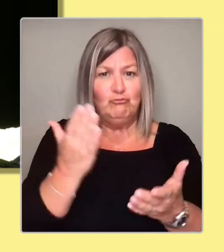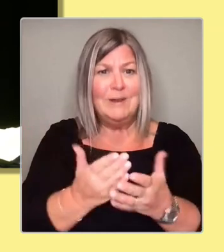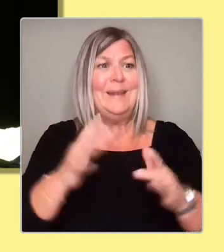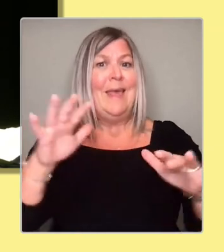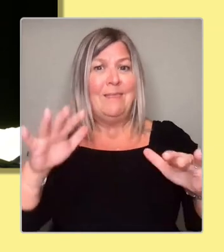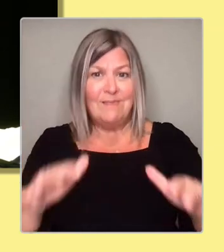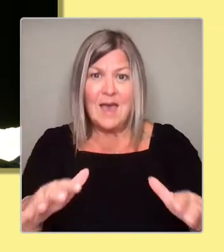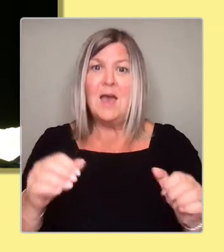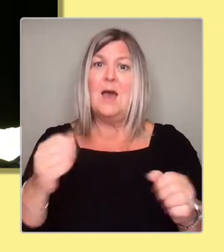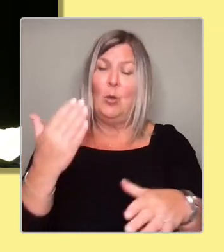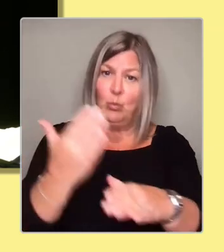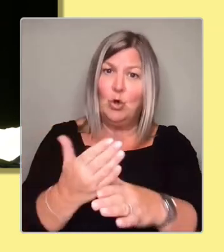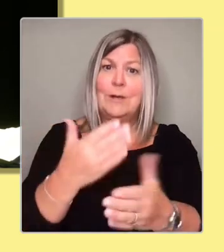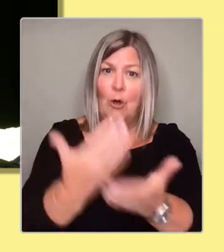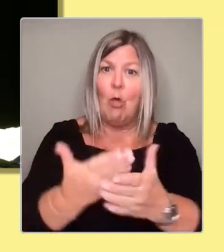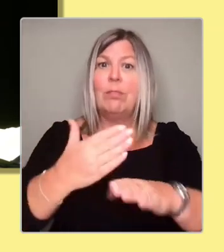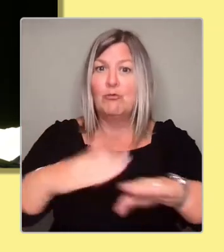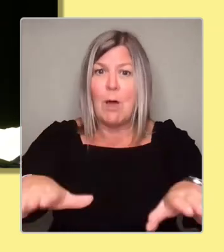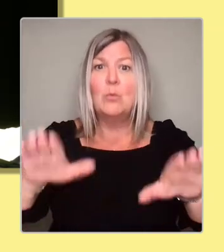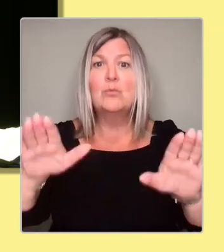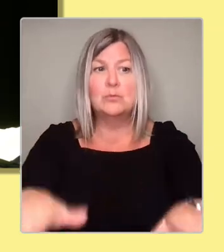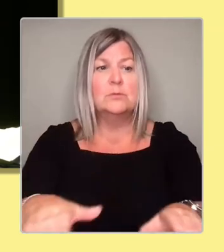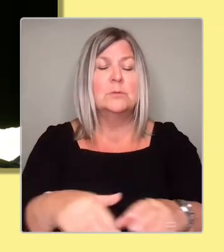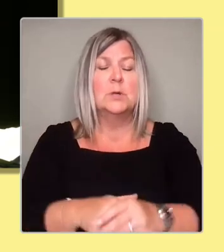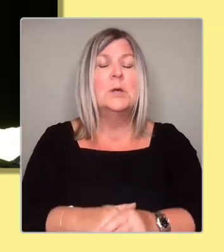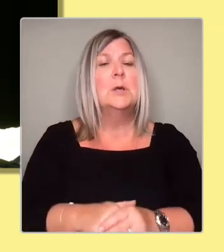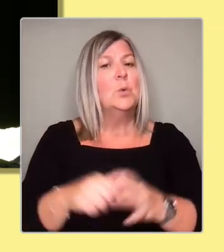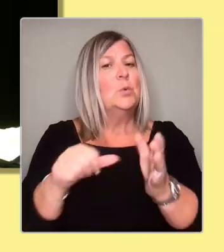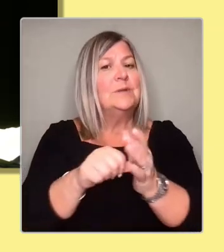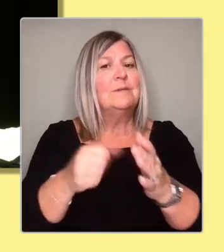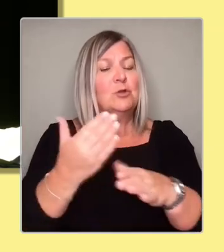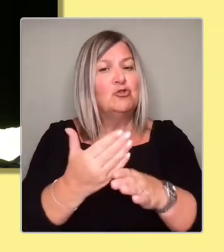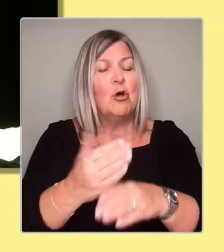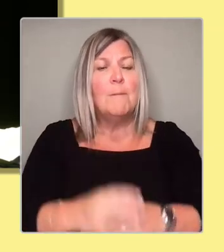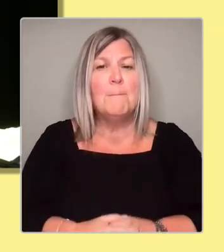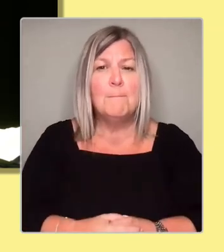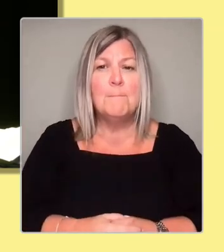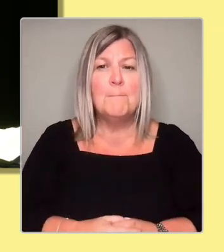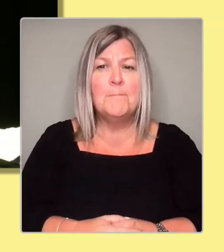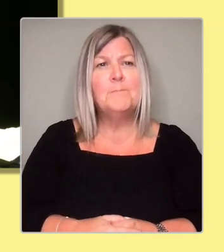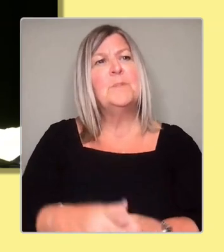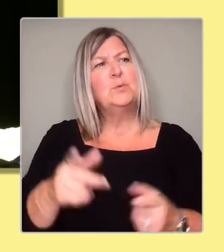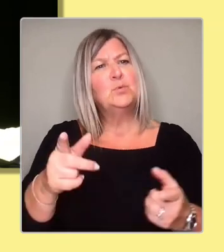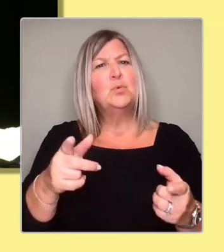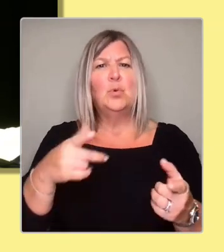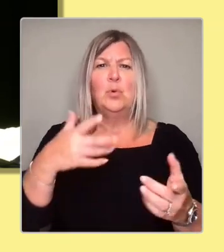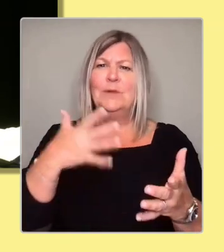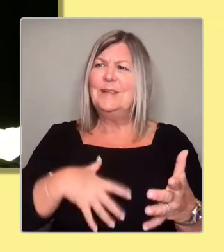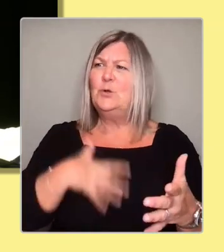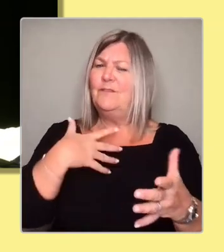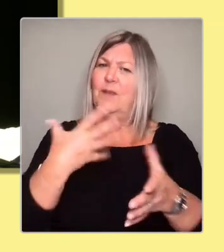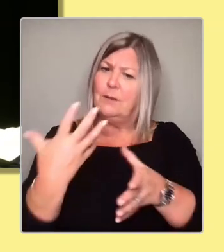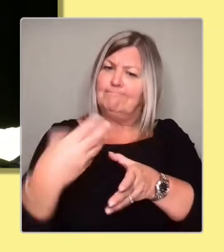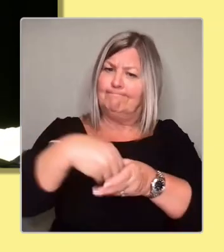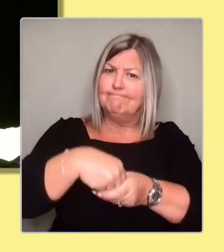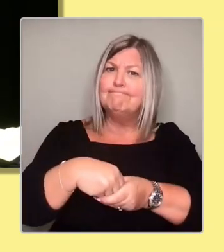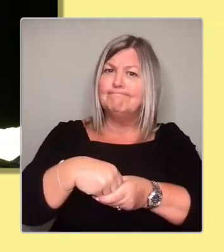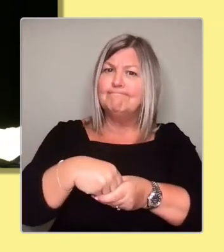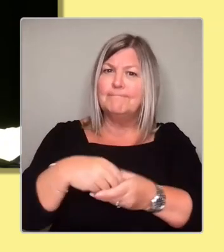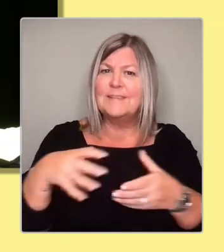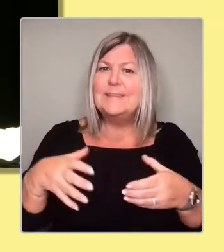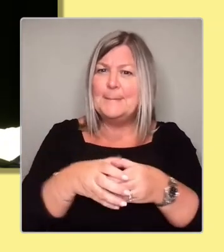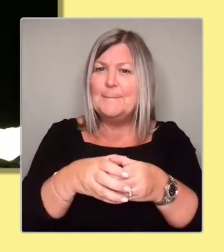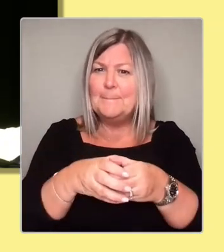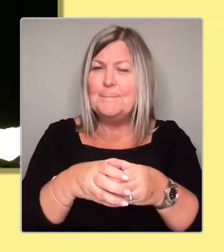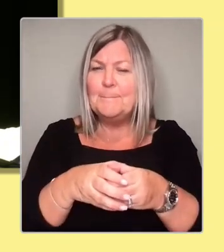incredible job in really difficult circumstances. So we've got to make sure they feel part of the team. I've spoken to a number of councillors who don't. And we've got to be upfront about